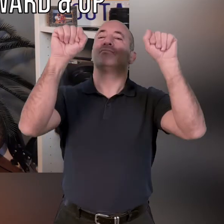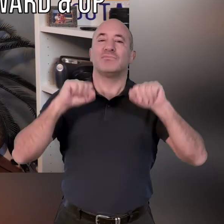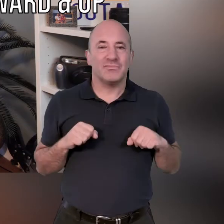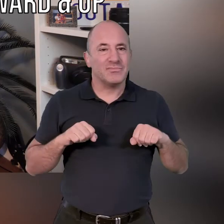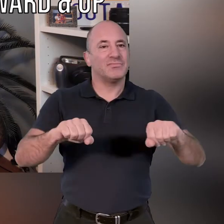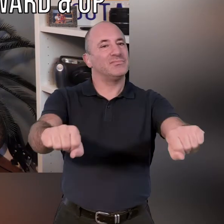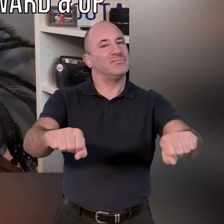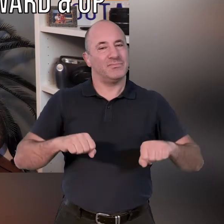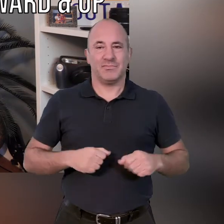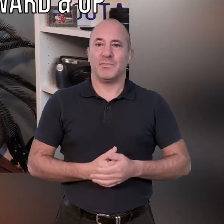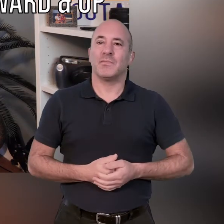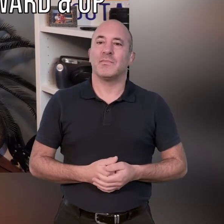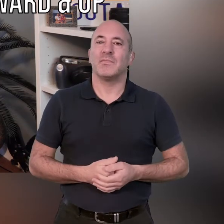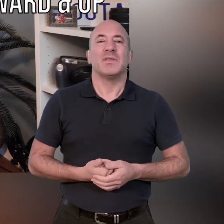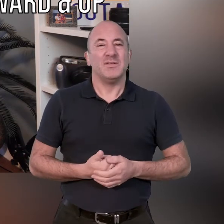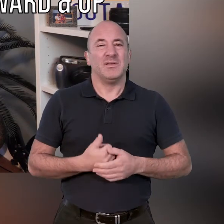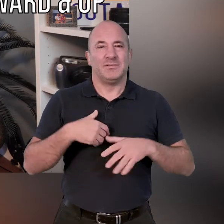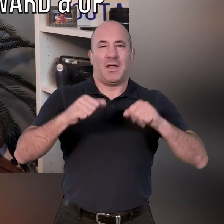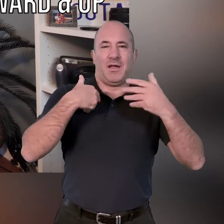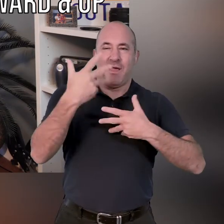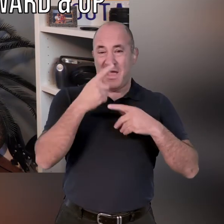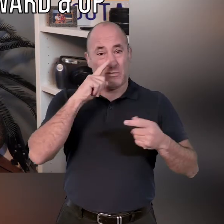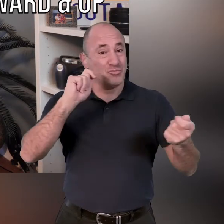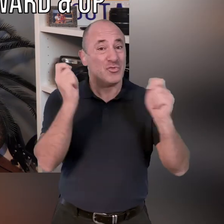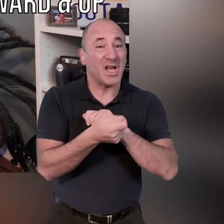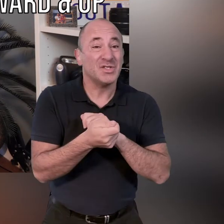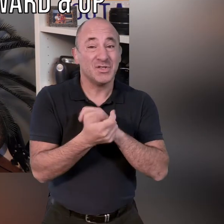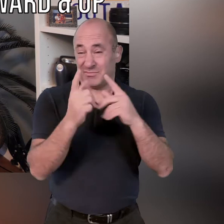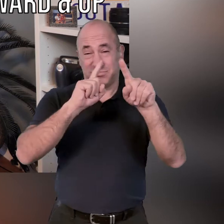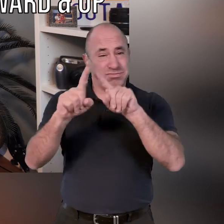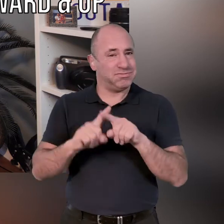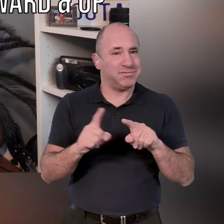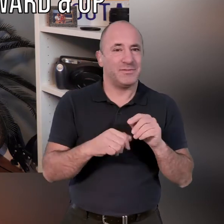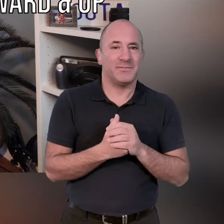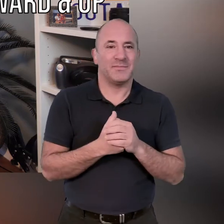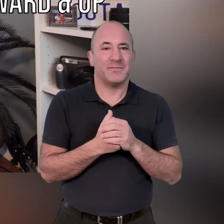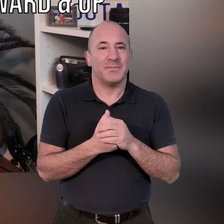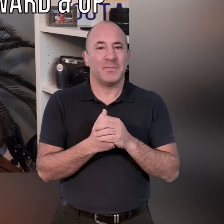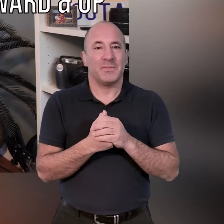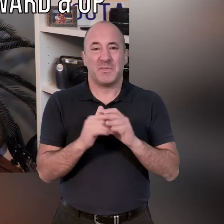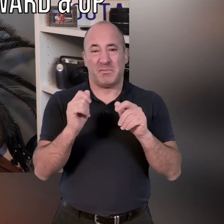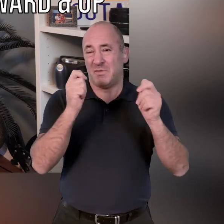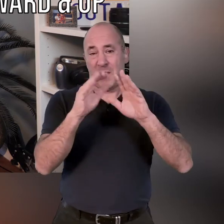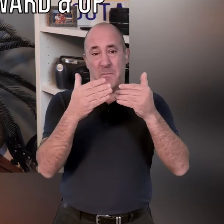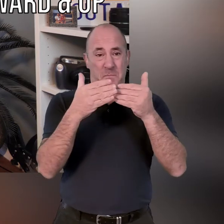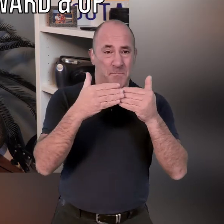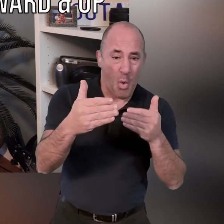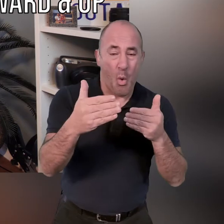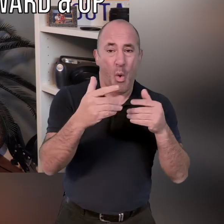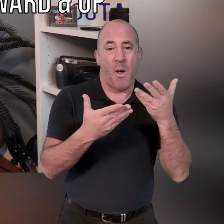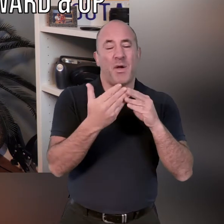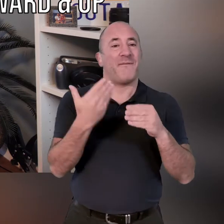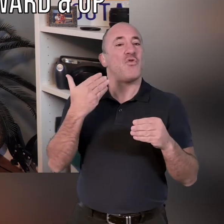keep it going so yes as i was saying uh in the beginning you can change this up and do lots of things you